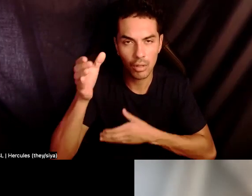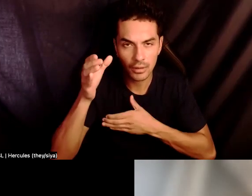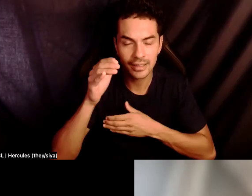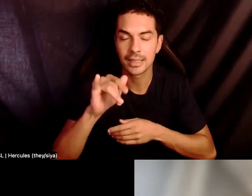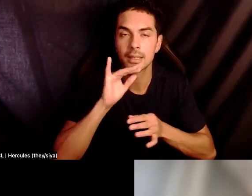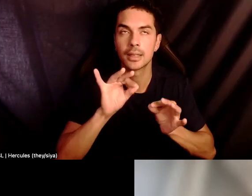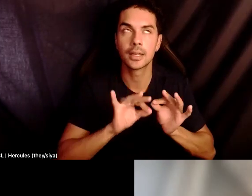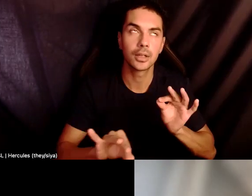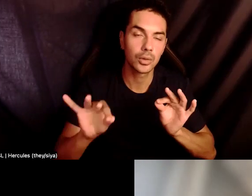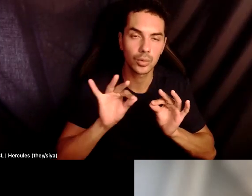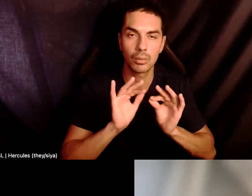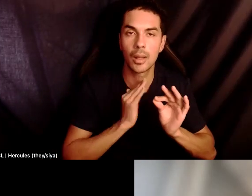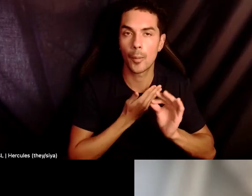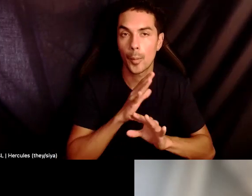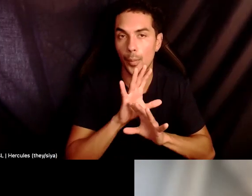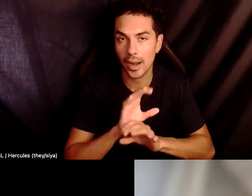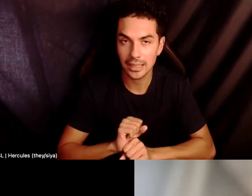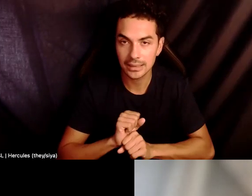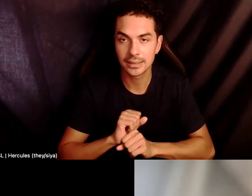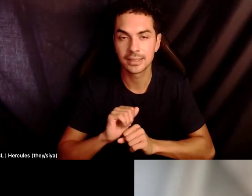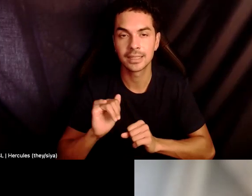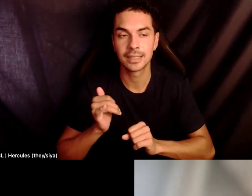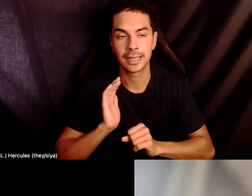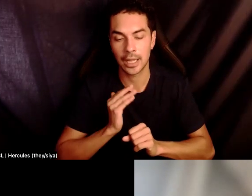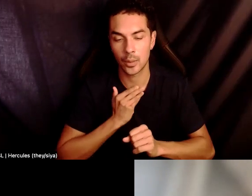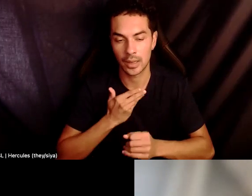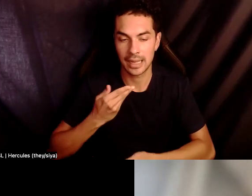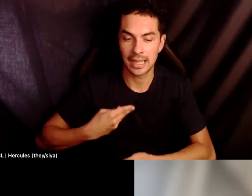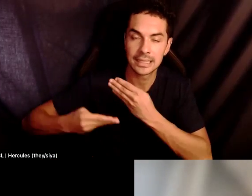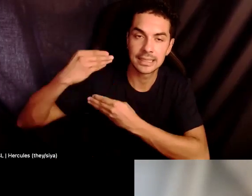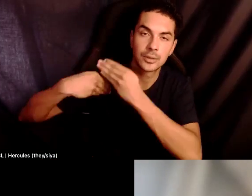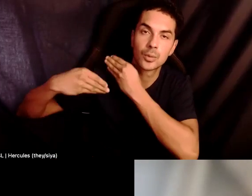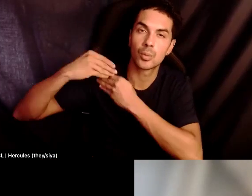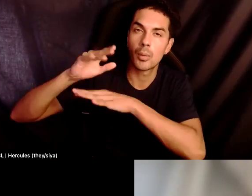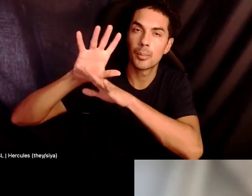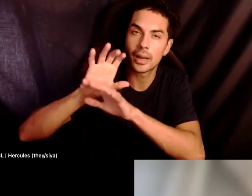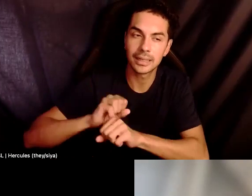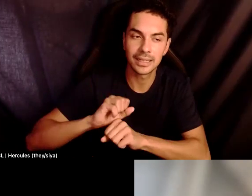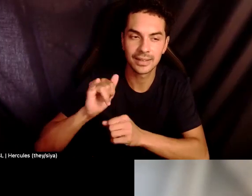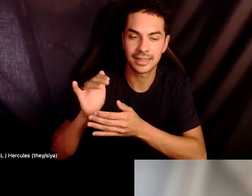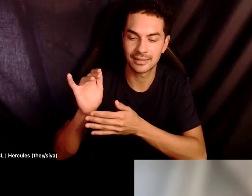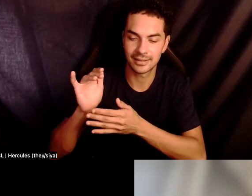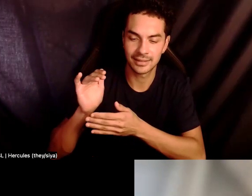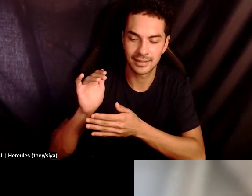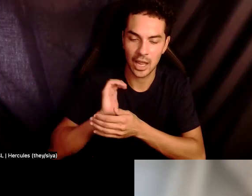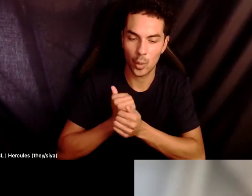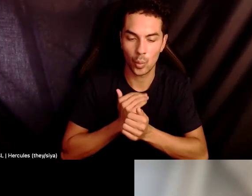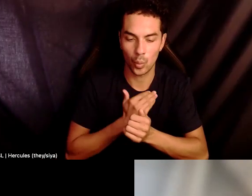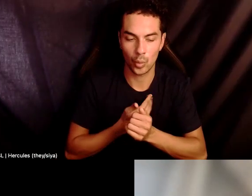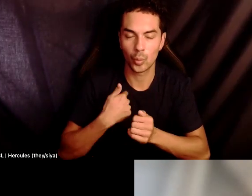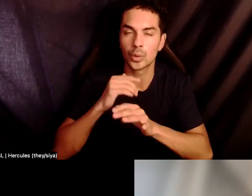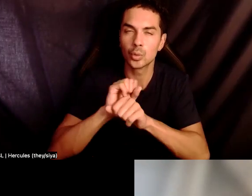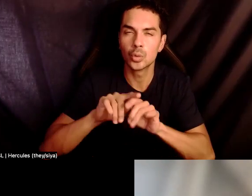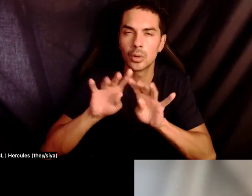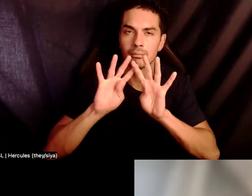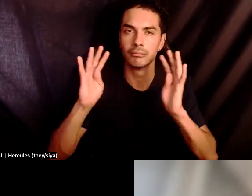to our practices, right. Like our ancestral practices, um, of like collectivity and really sort of